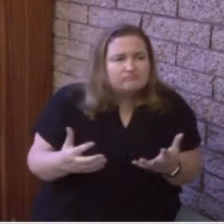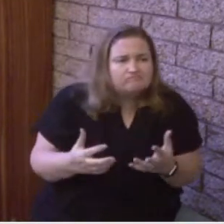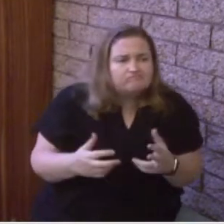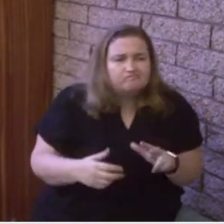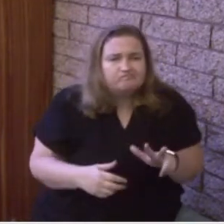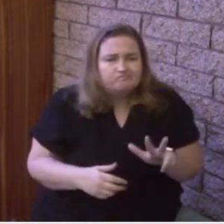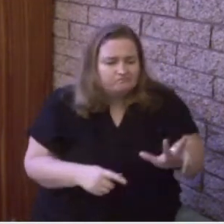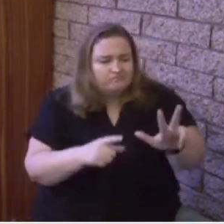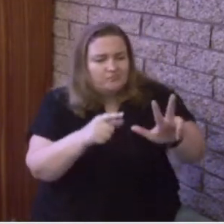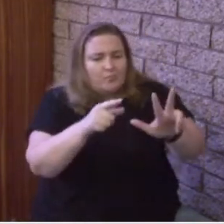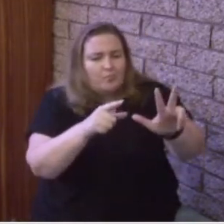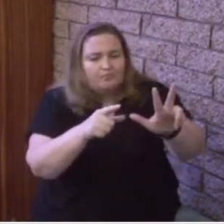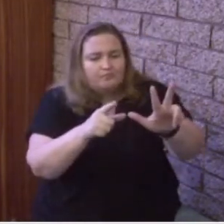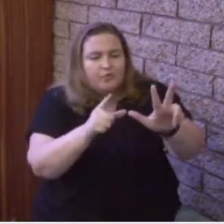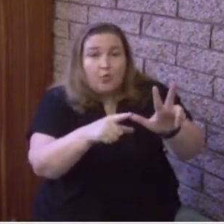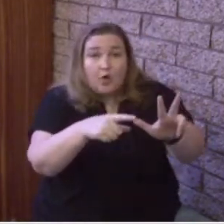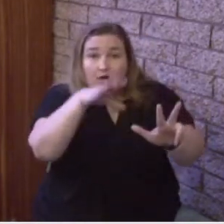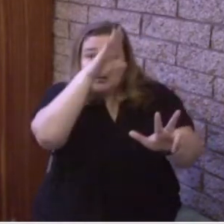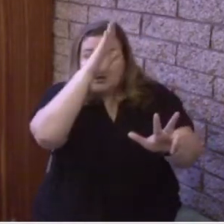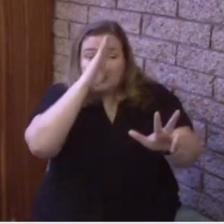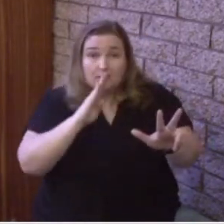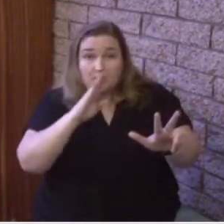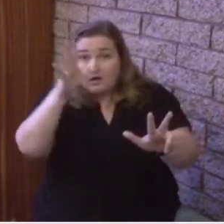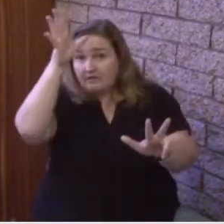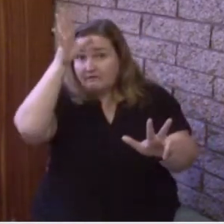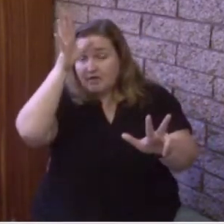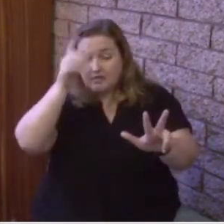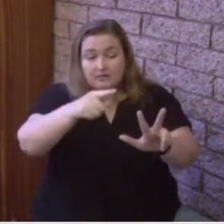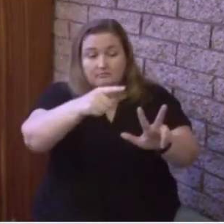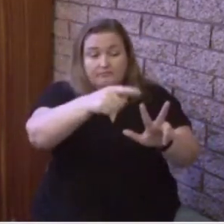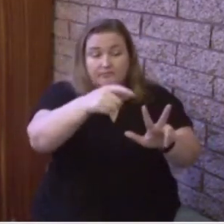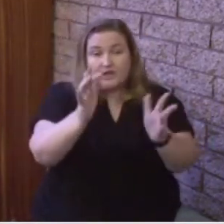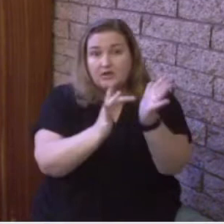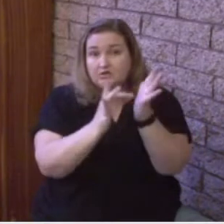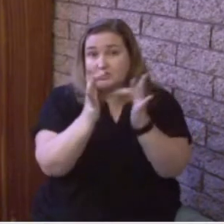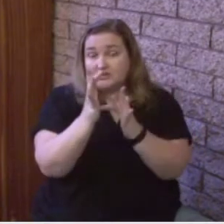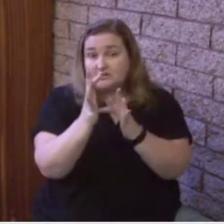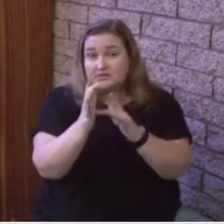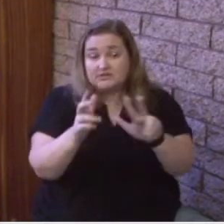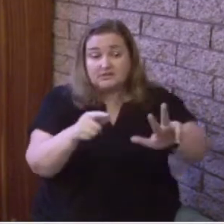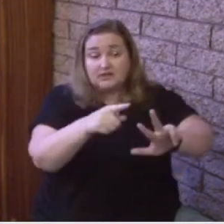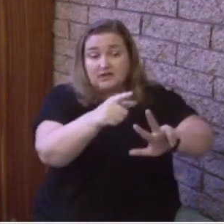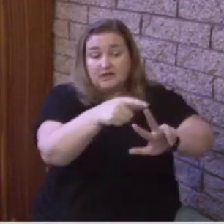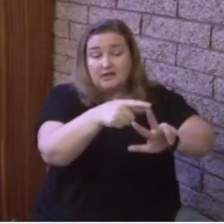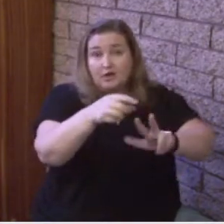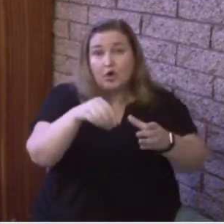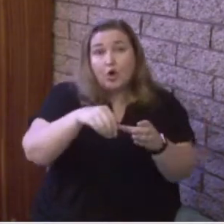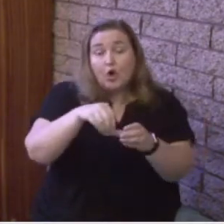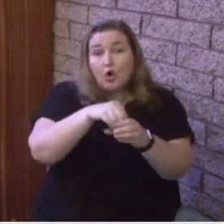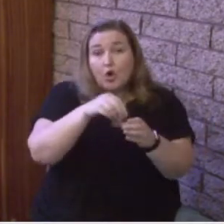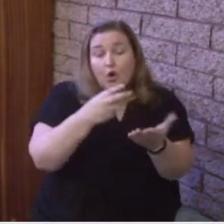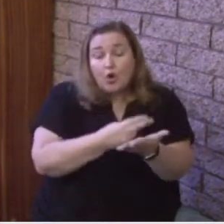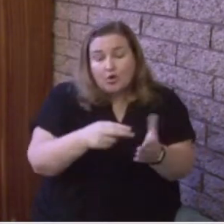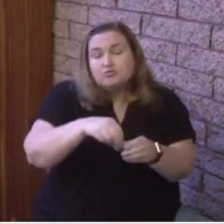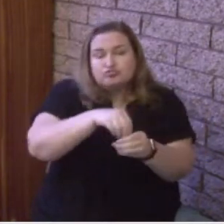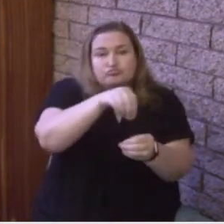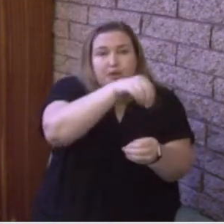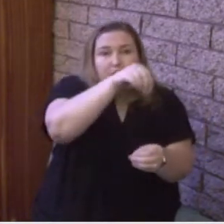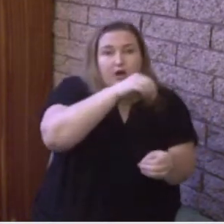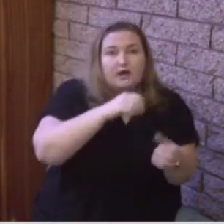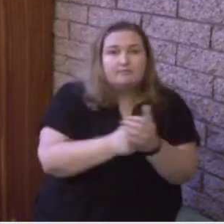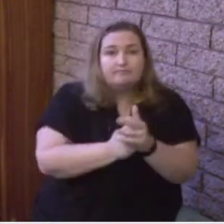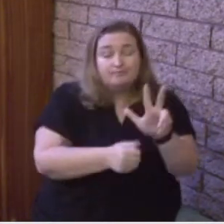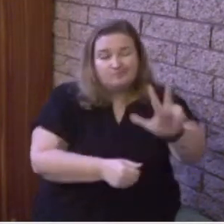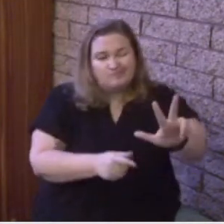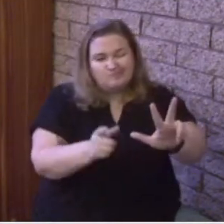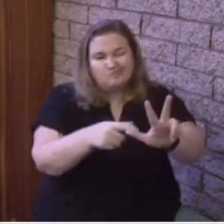today. Scripture right there in 14, it says, the Holy Spirit will not only be with you from the time that